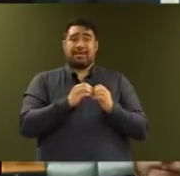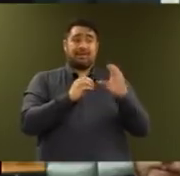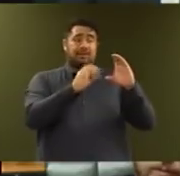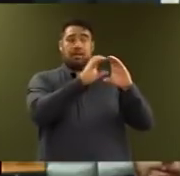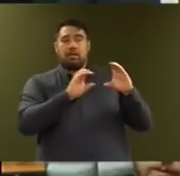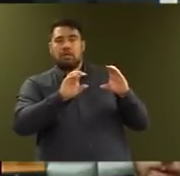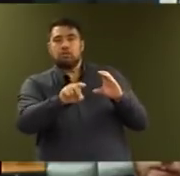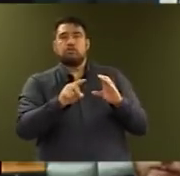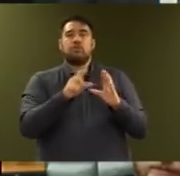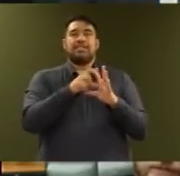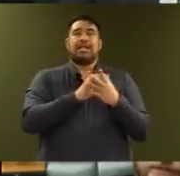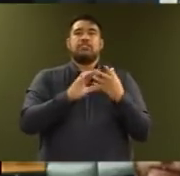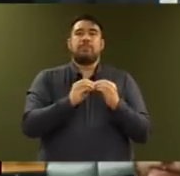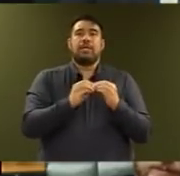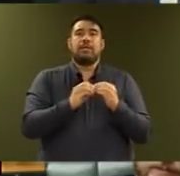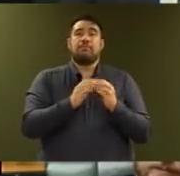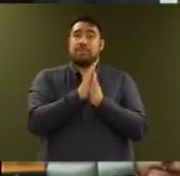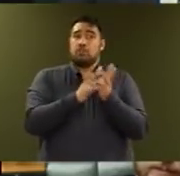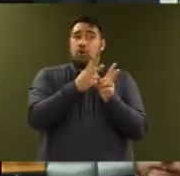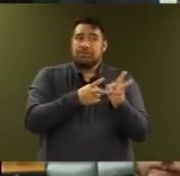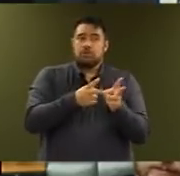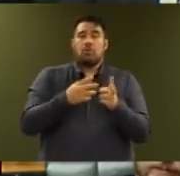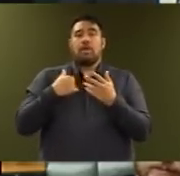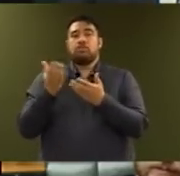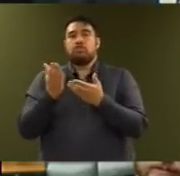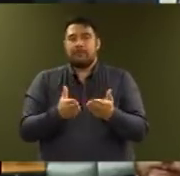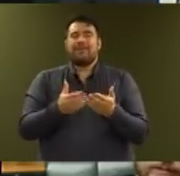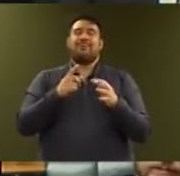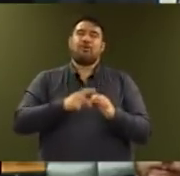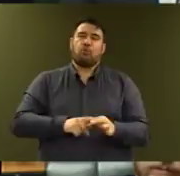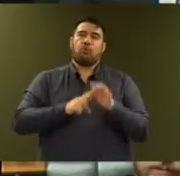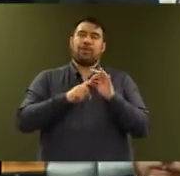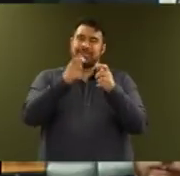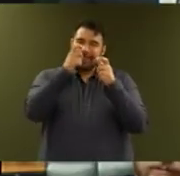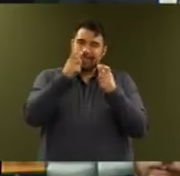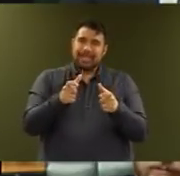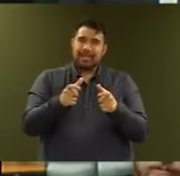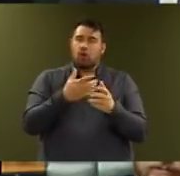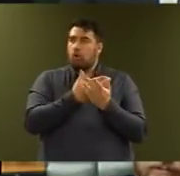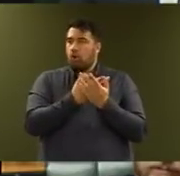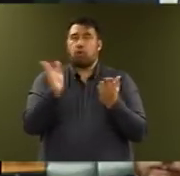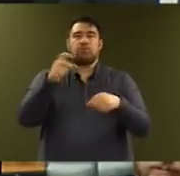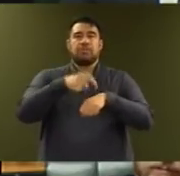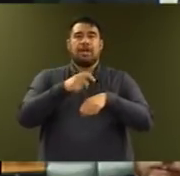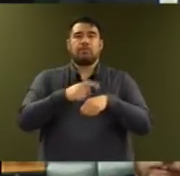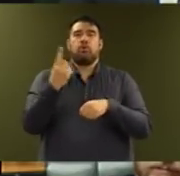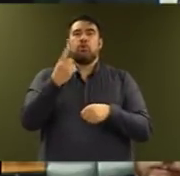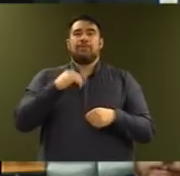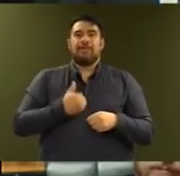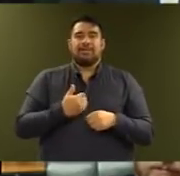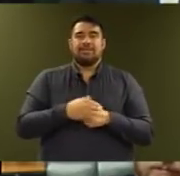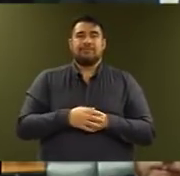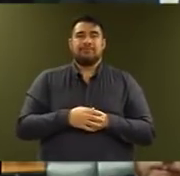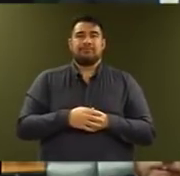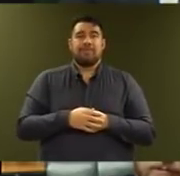will enable our hospitals and health services to provide quality care at all times to those who need it. This